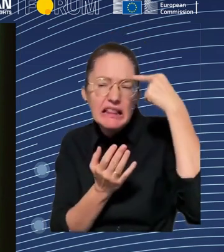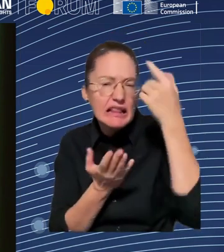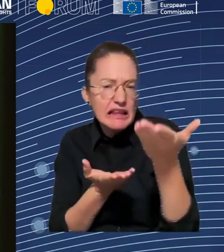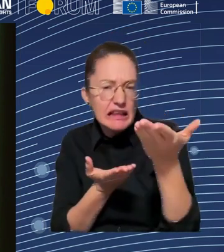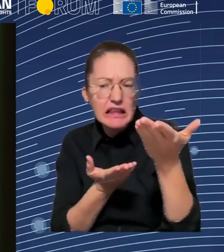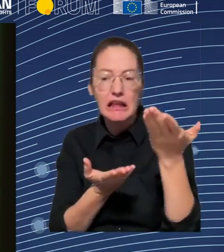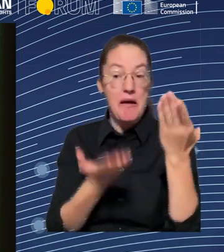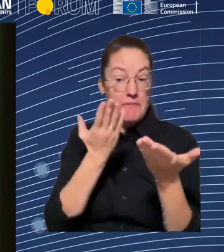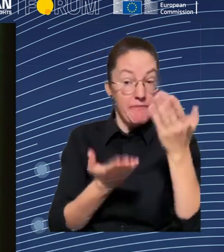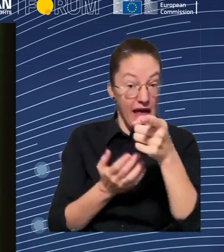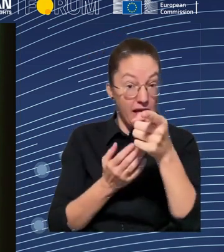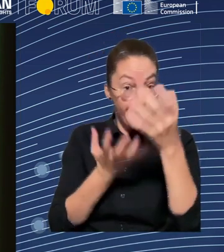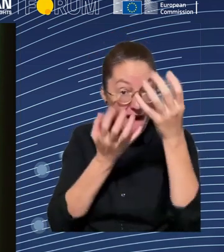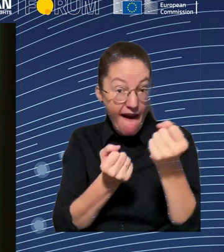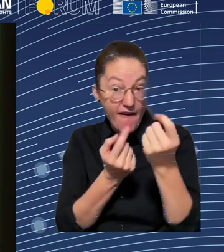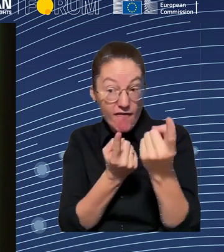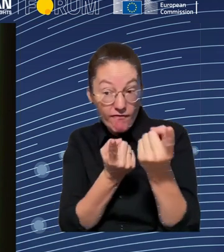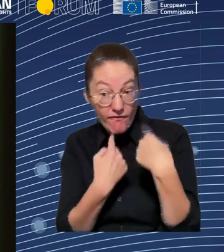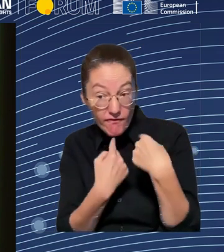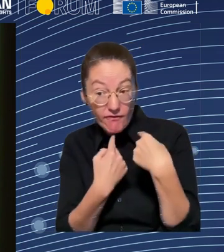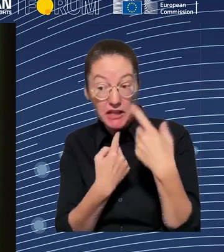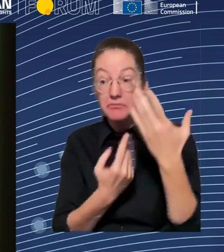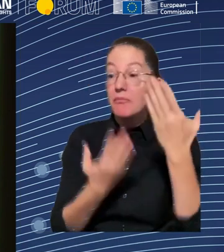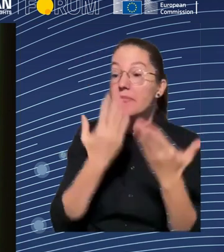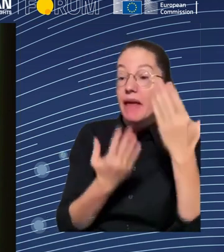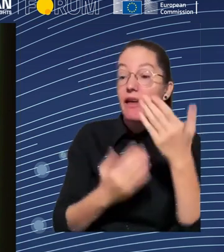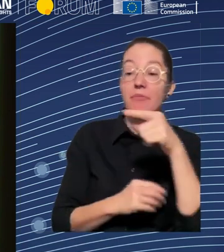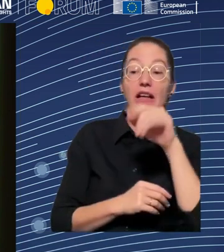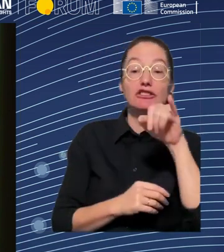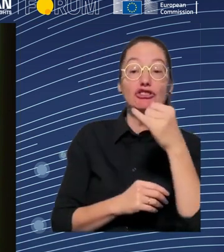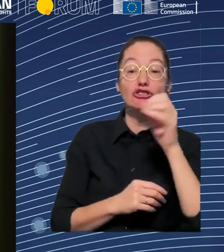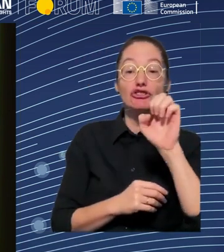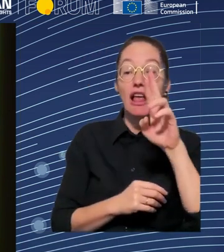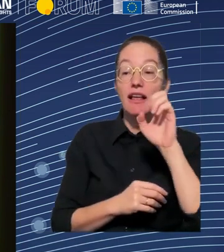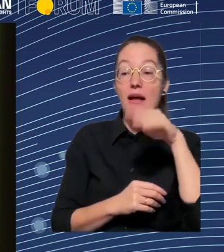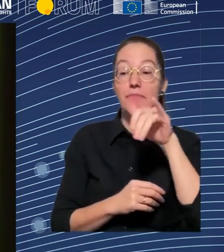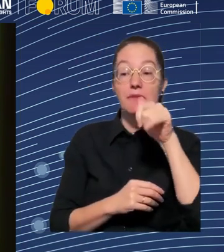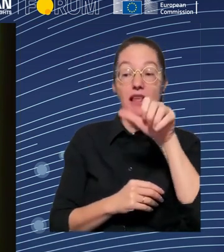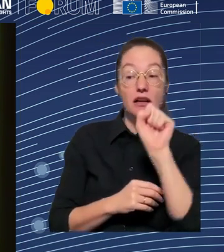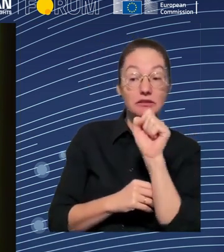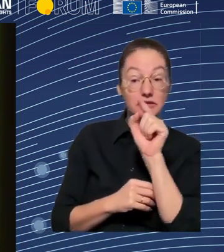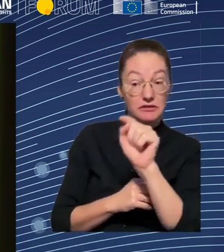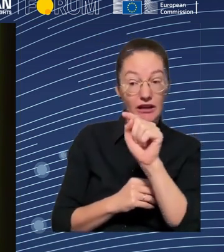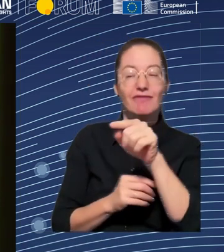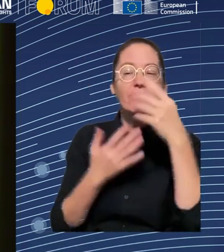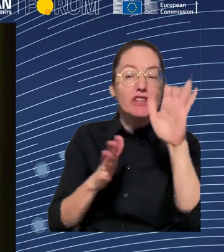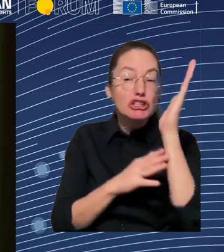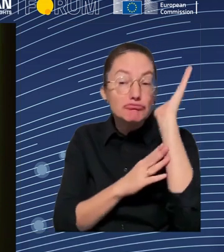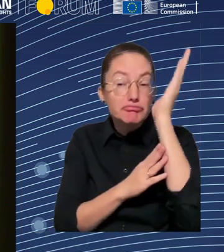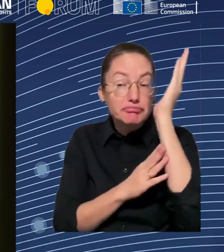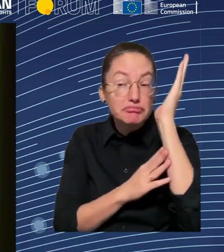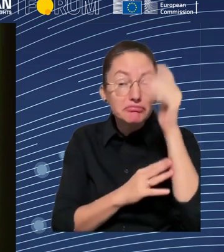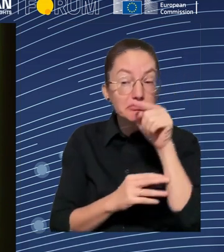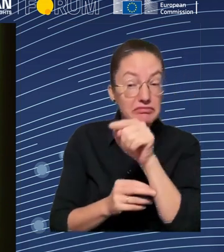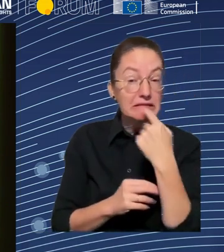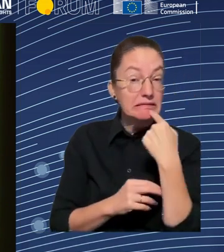used in the workplace and what rights we need. And I think, indeed, the platform work directive has some hints already, but I'm pretty sure it's